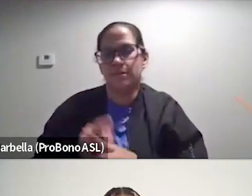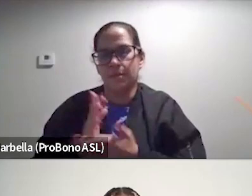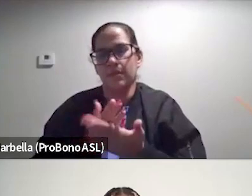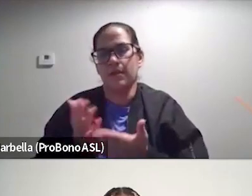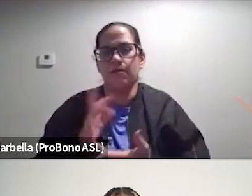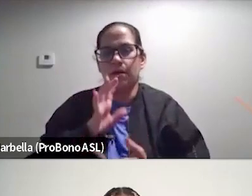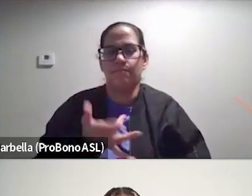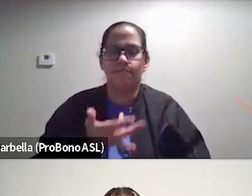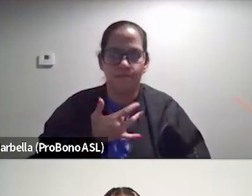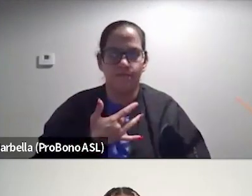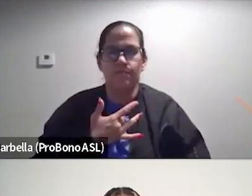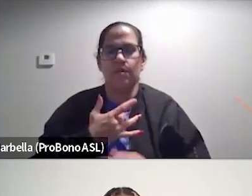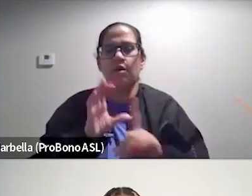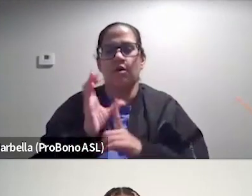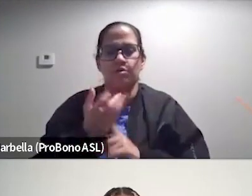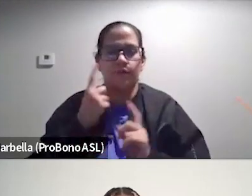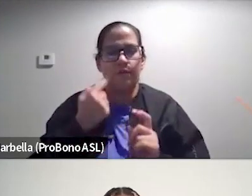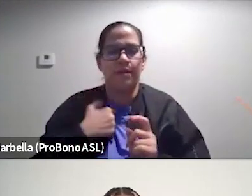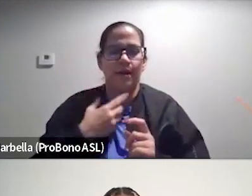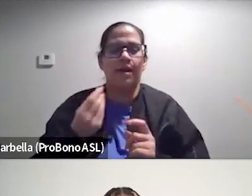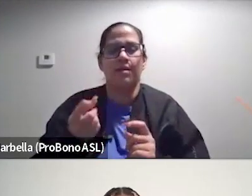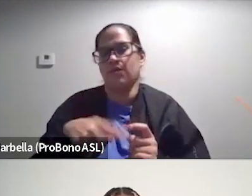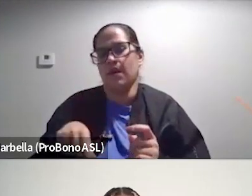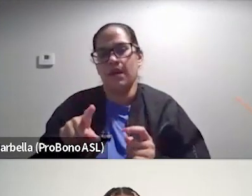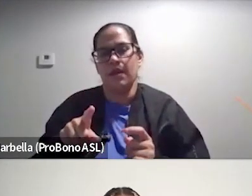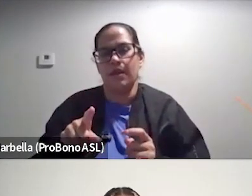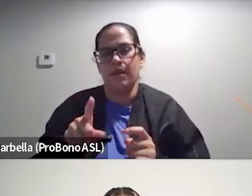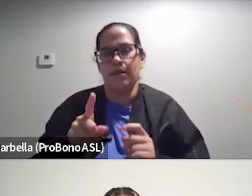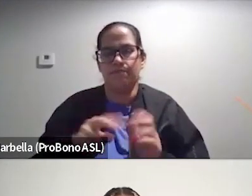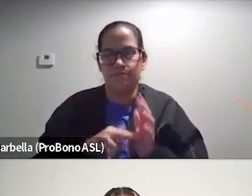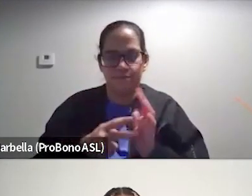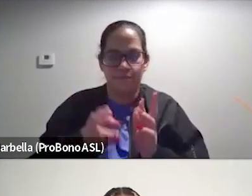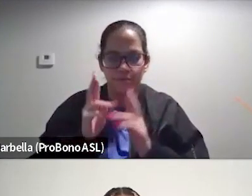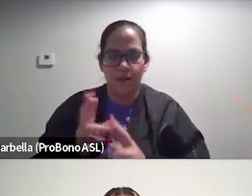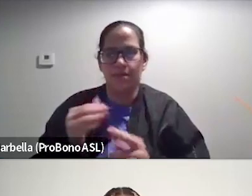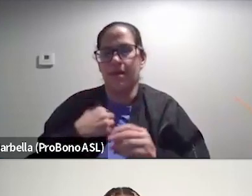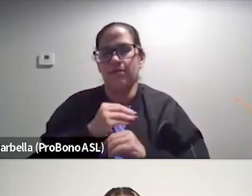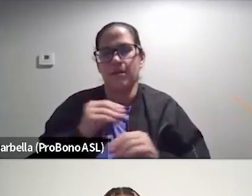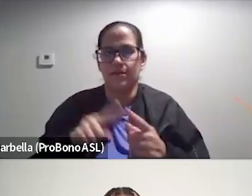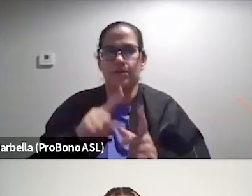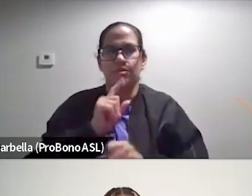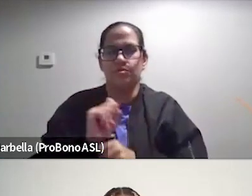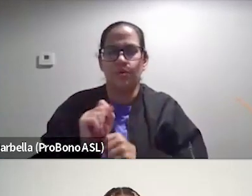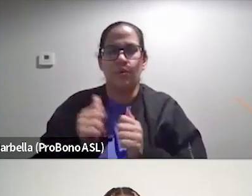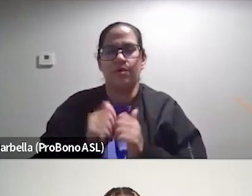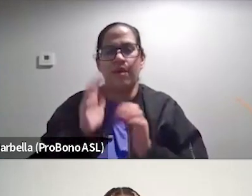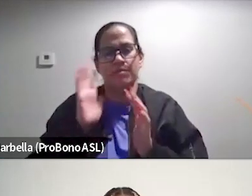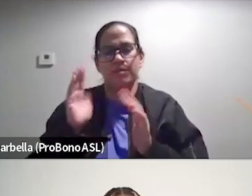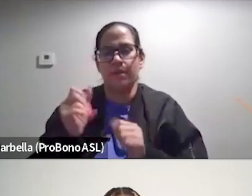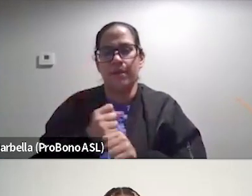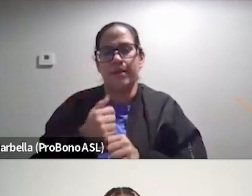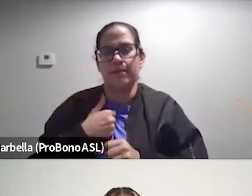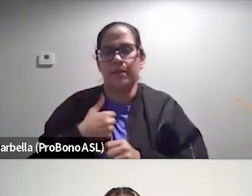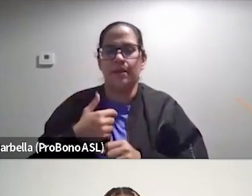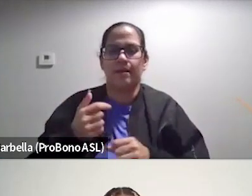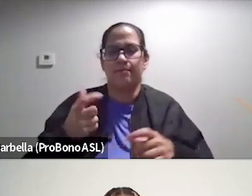very colloquial and very cultural for me. And they, they garner respect and they actually have nothing to do with an expectation to make me a pot of